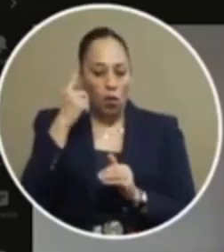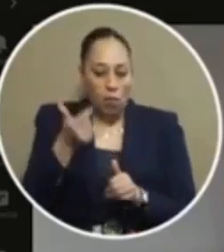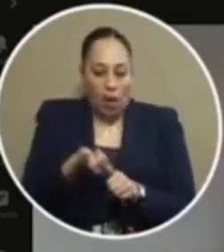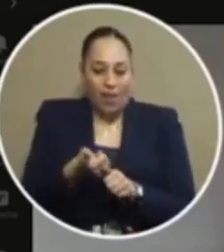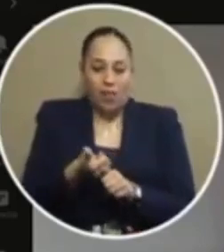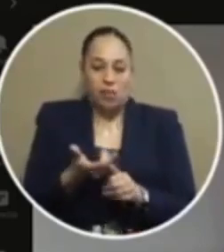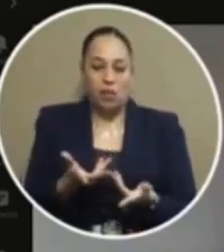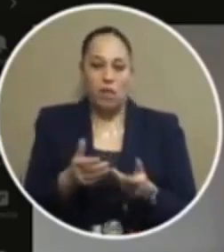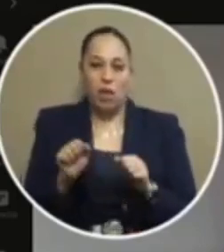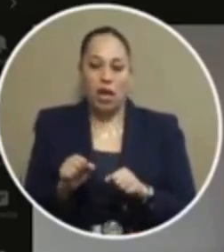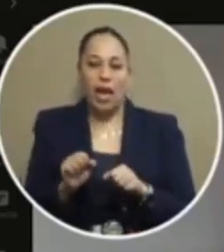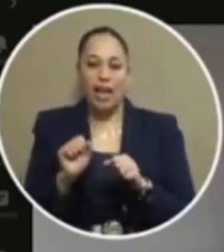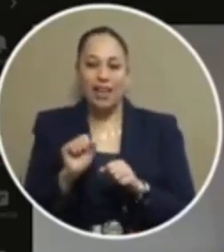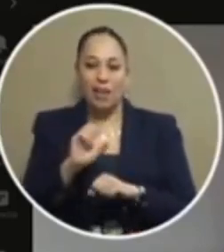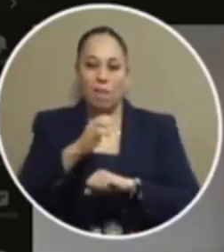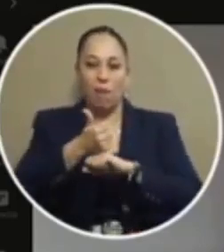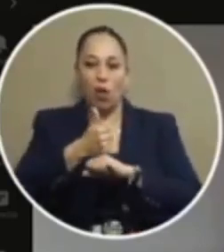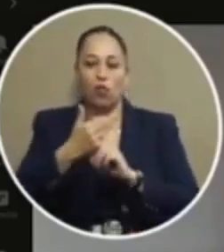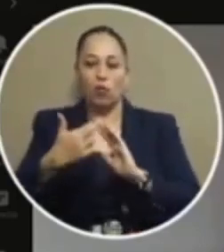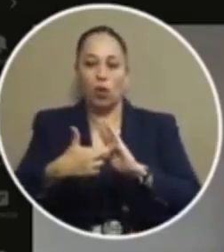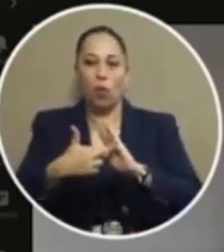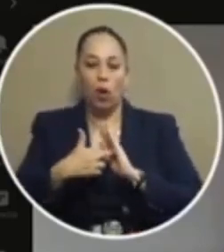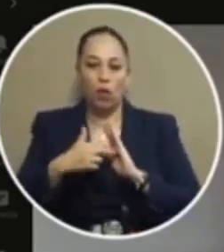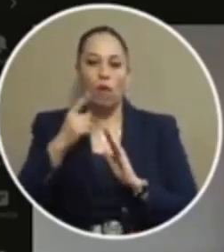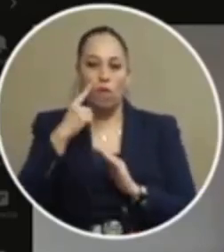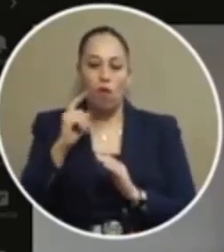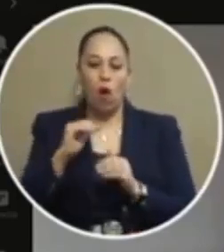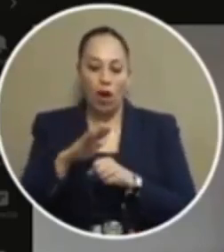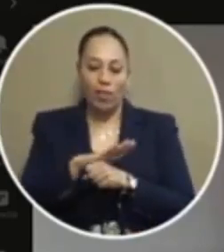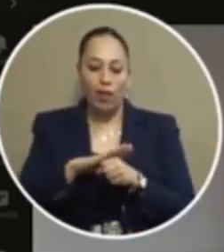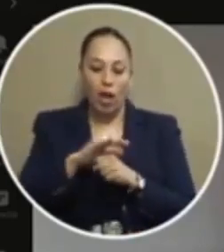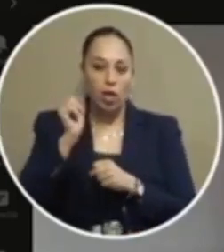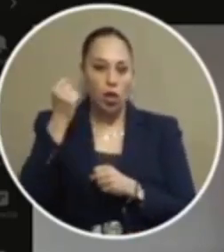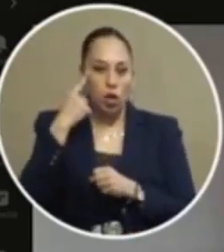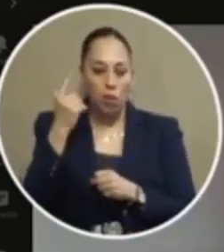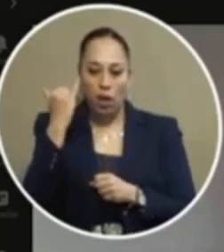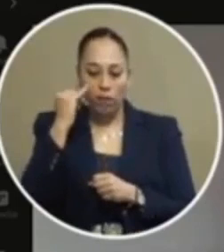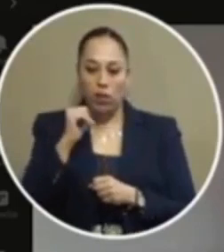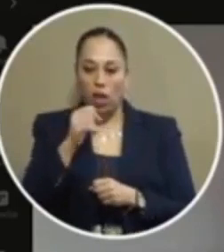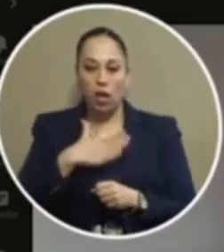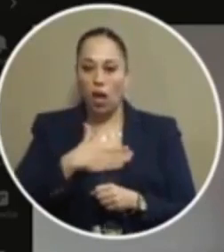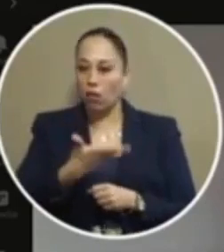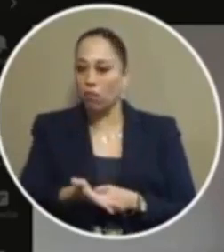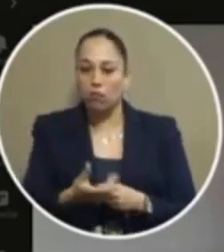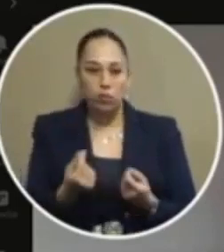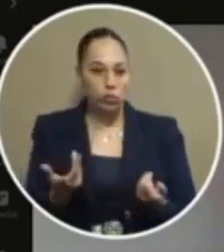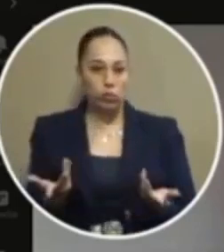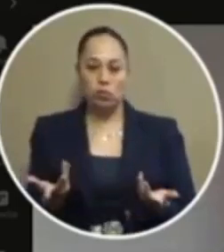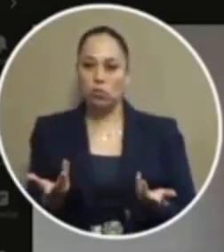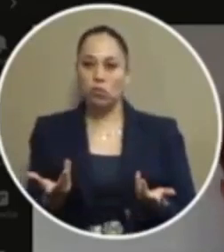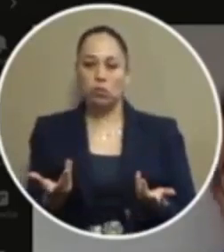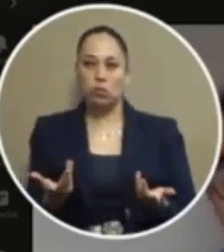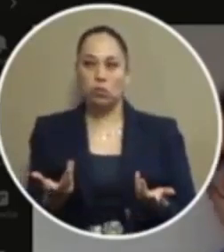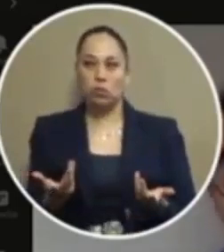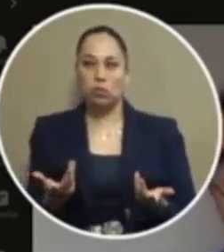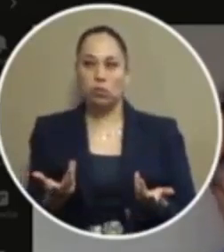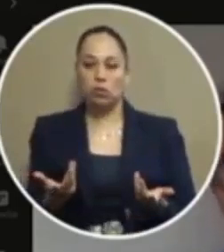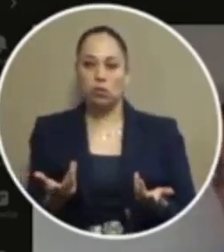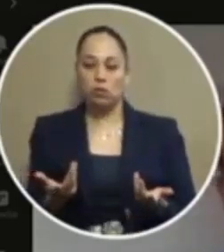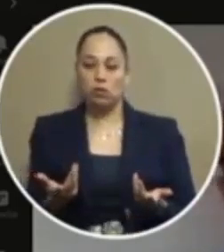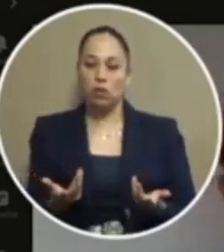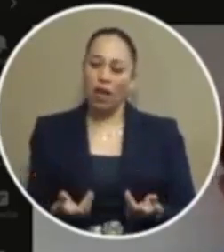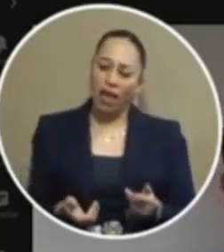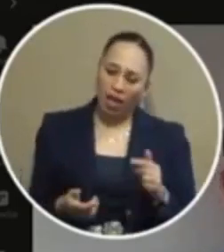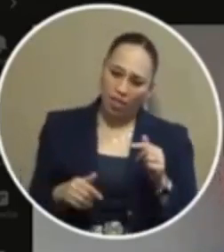can impose requirements on the county government that they're not willing to buy into but this this